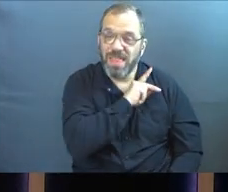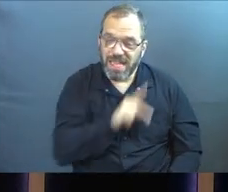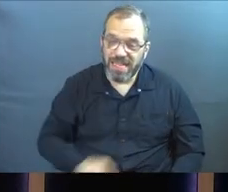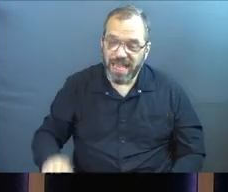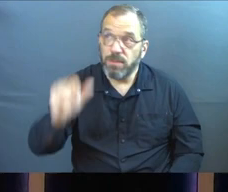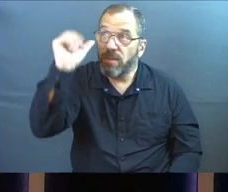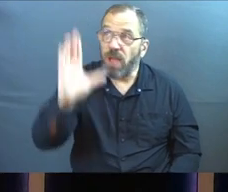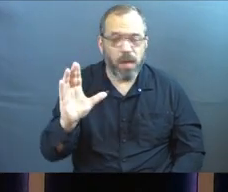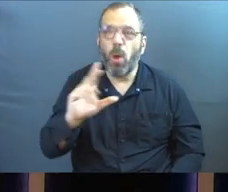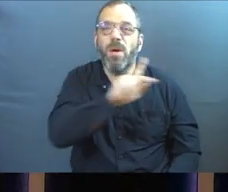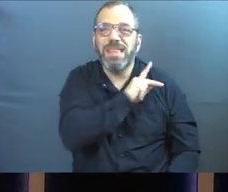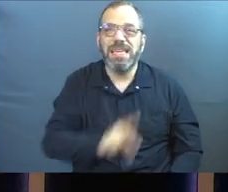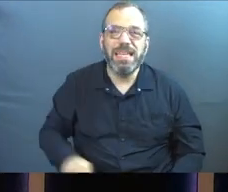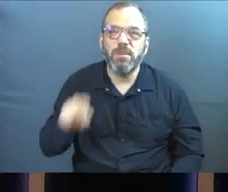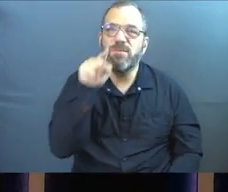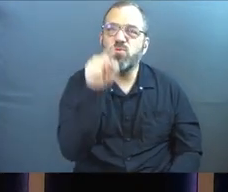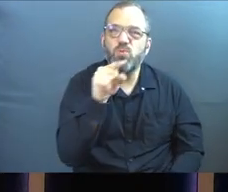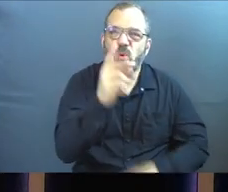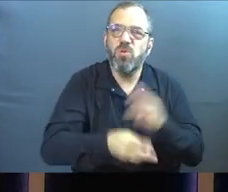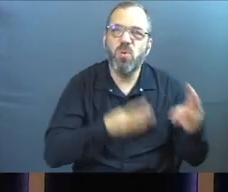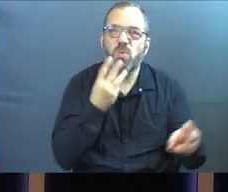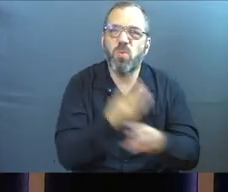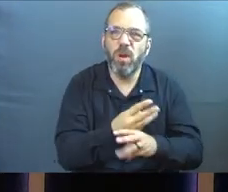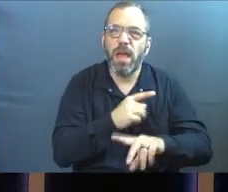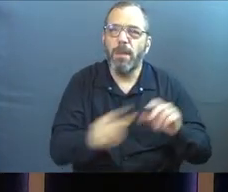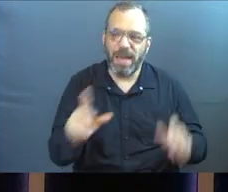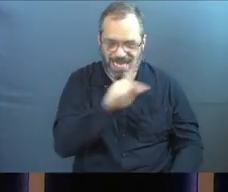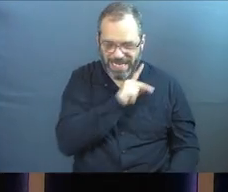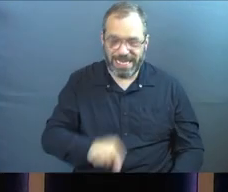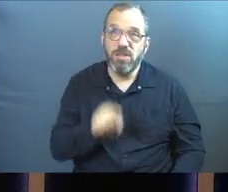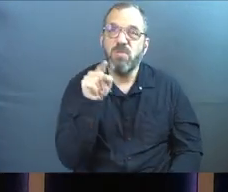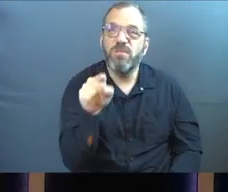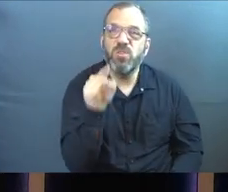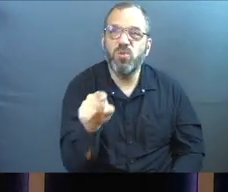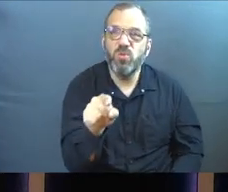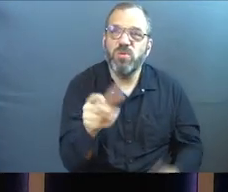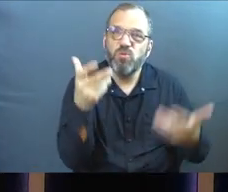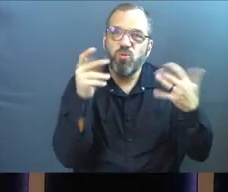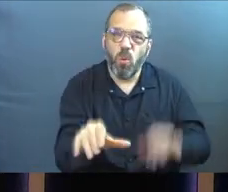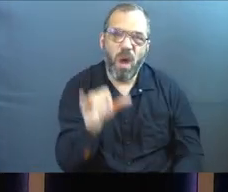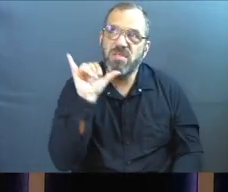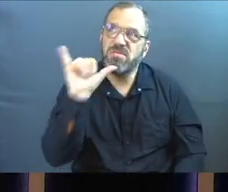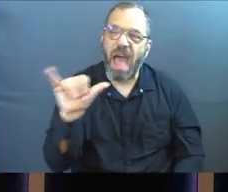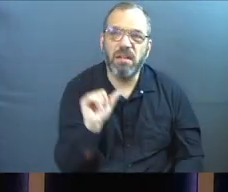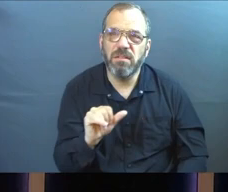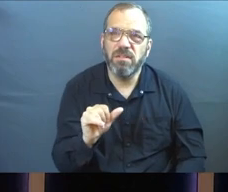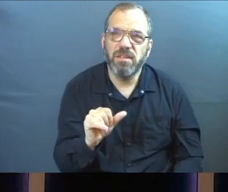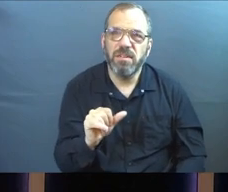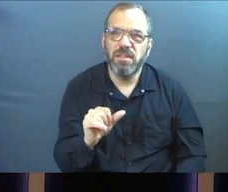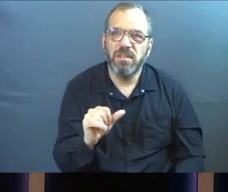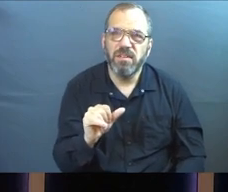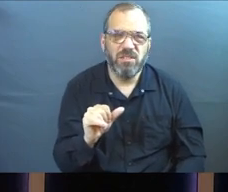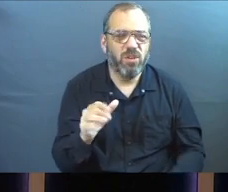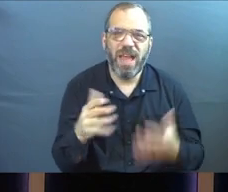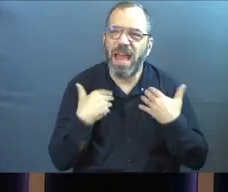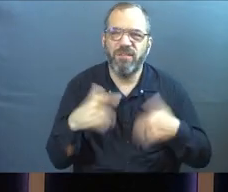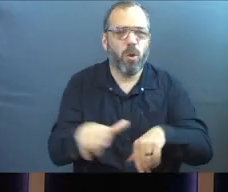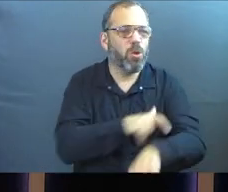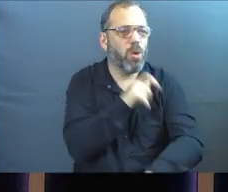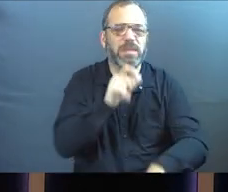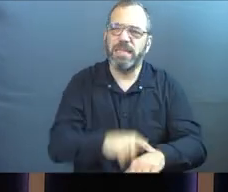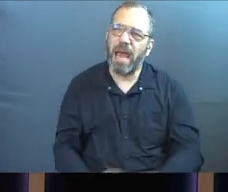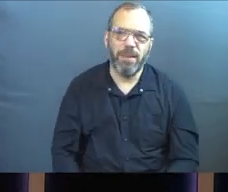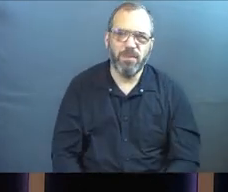It's the kingdom of this world. But it's the kingdom of you. And you don't want that. You've had that for far too long.